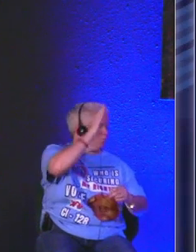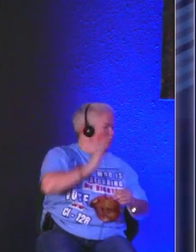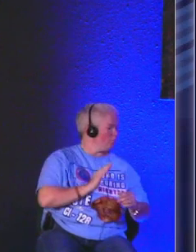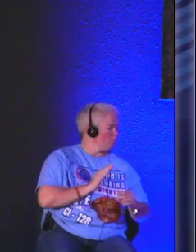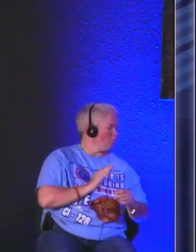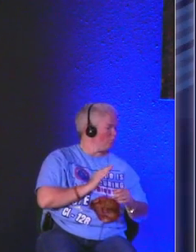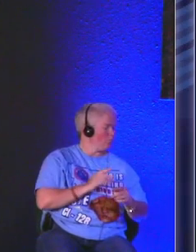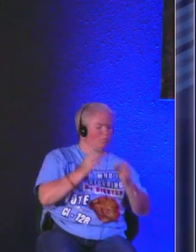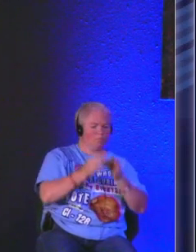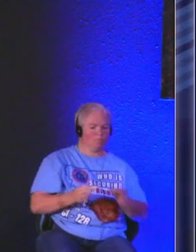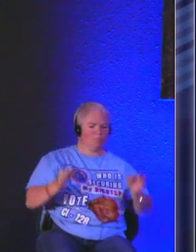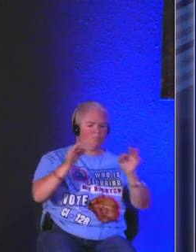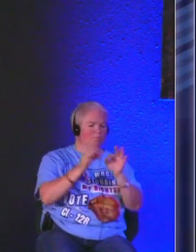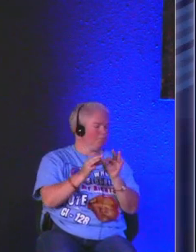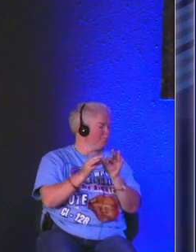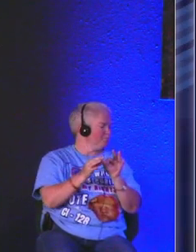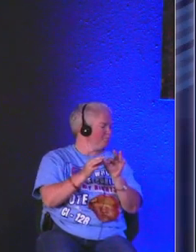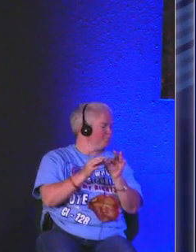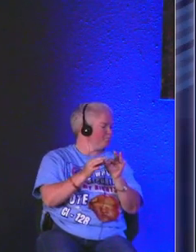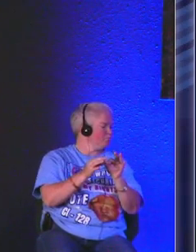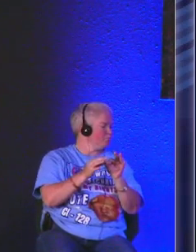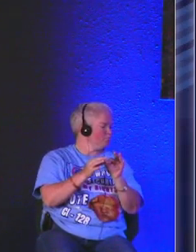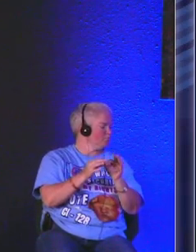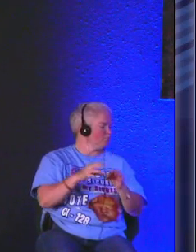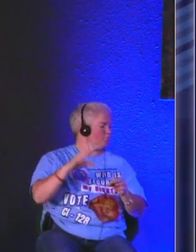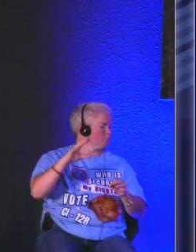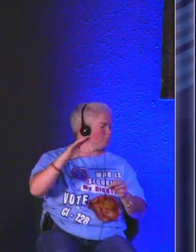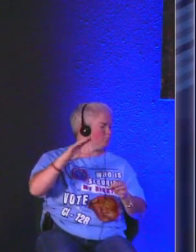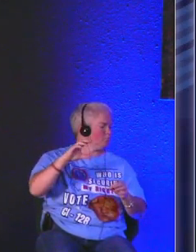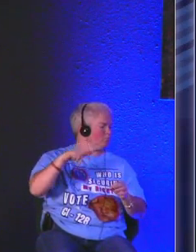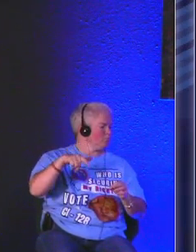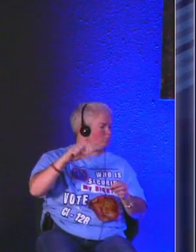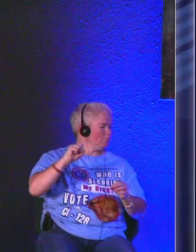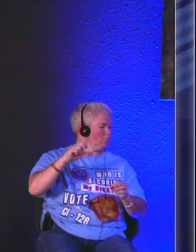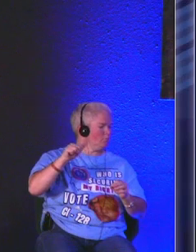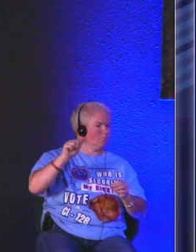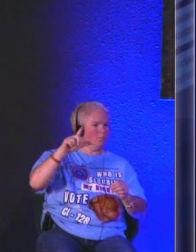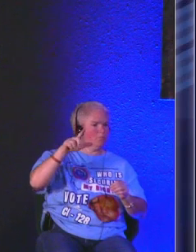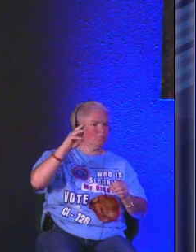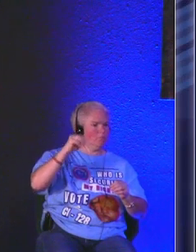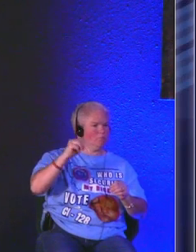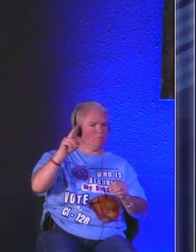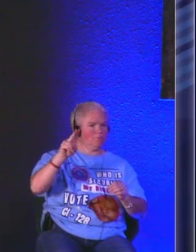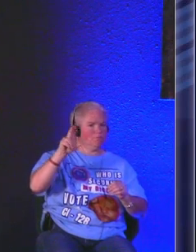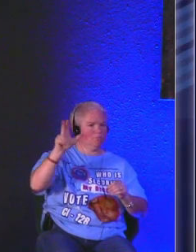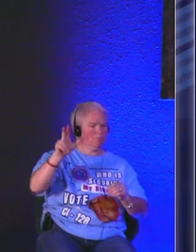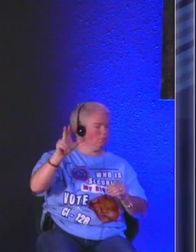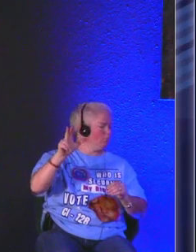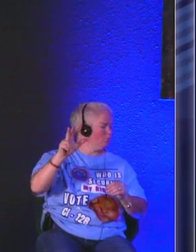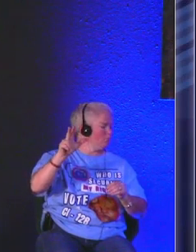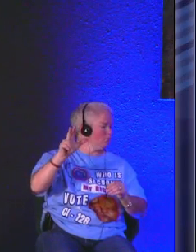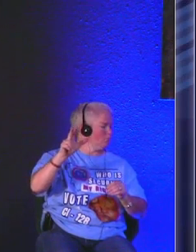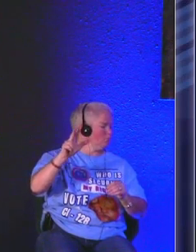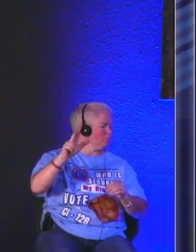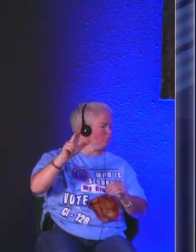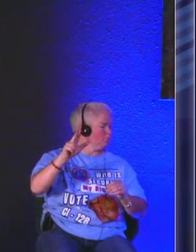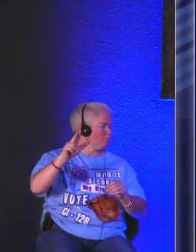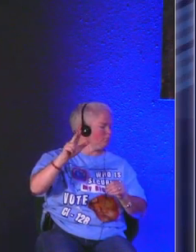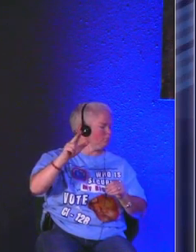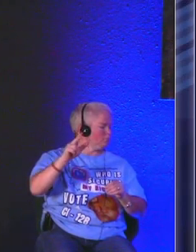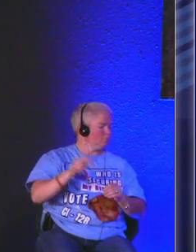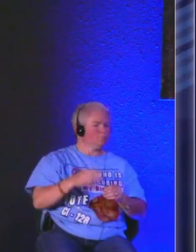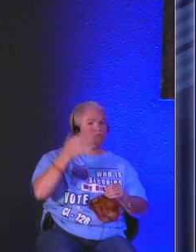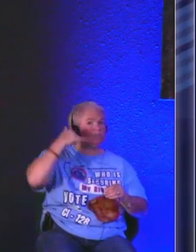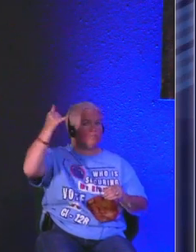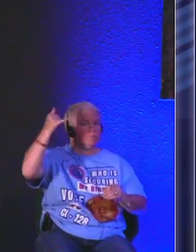know him that's an important distinction there Psalms 23 is all about those who have committed